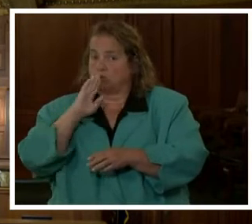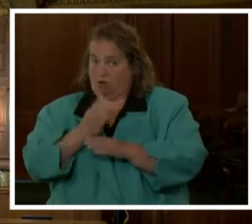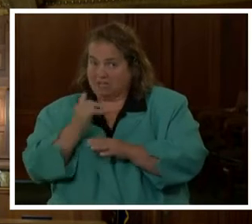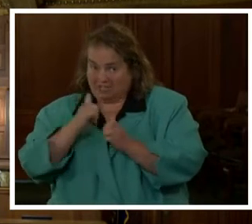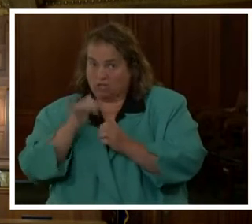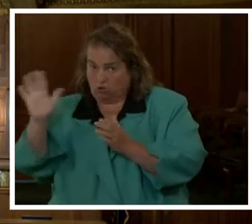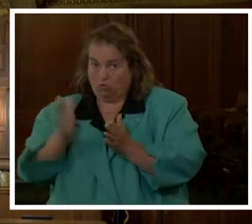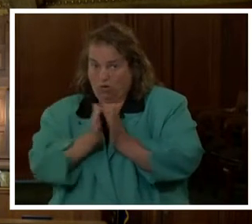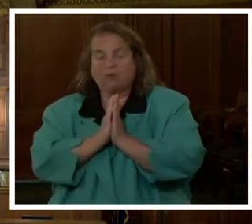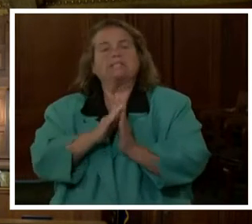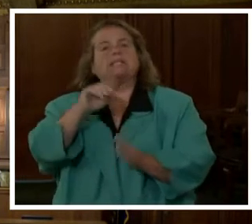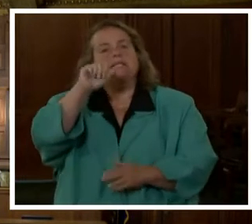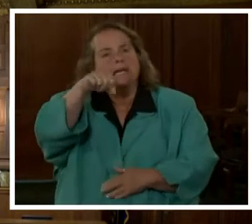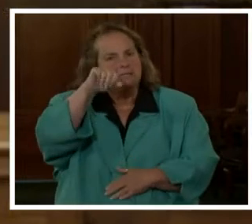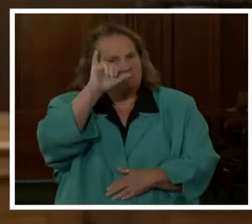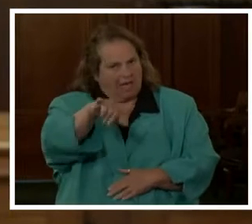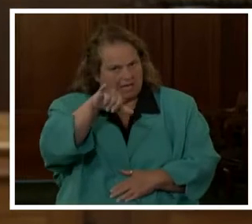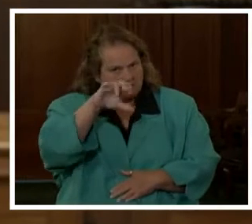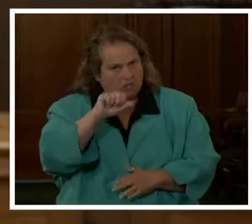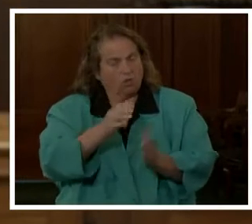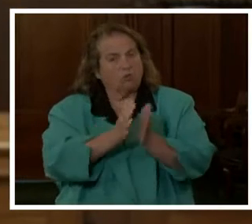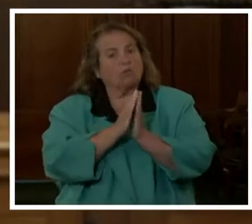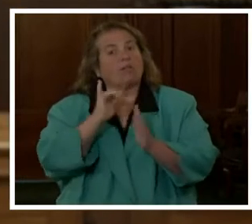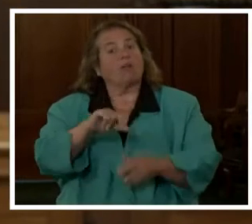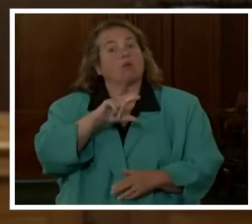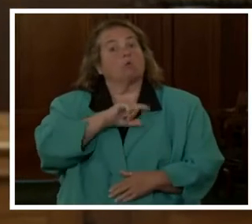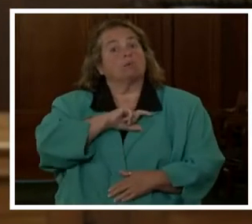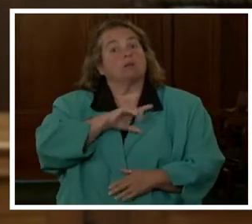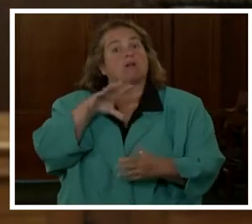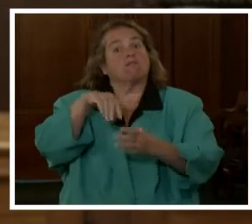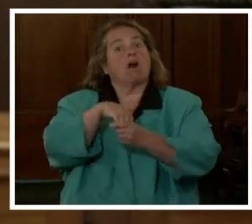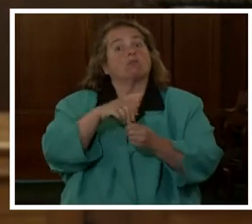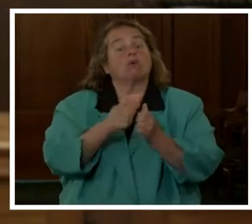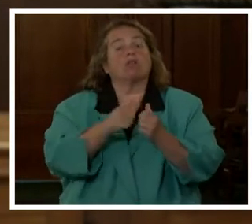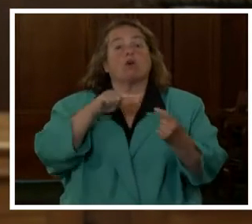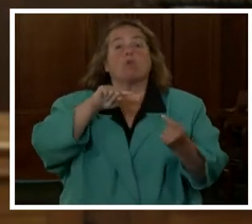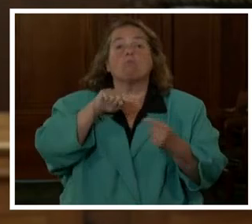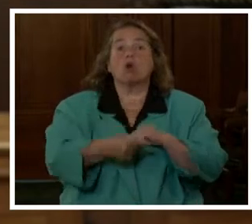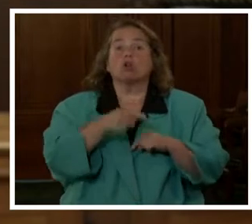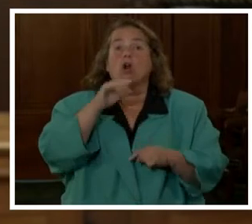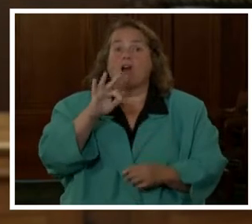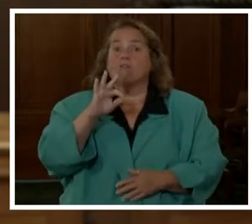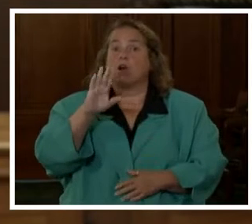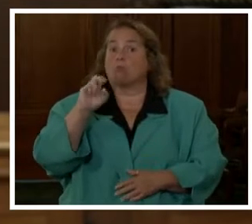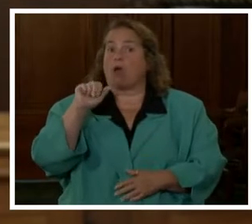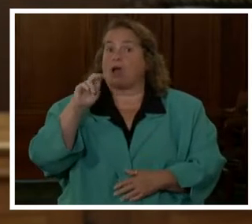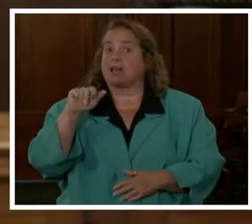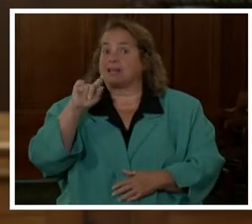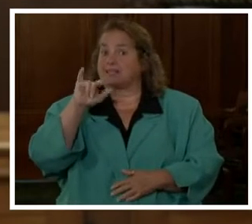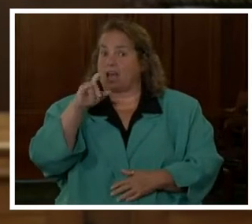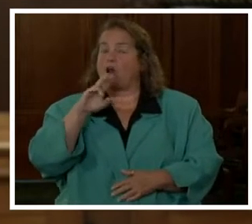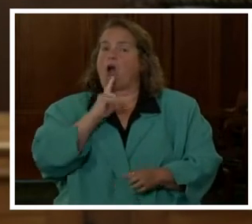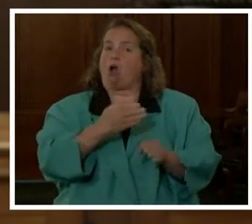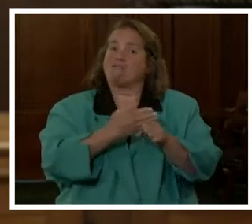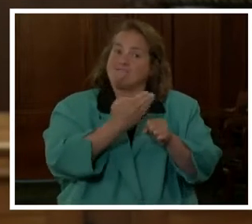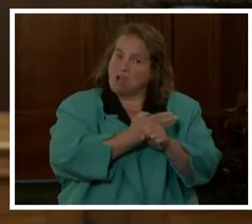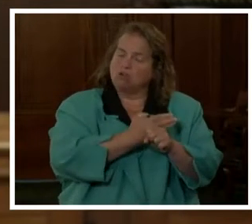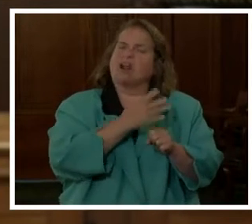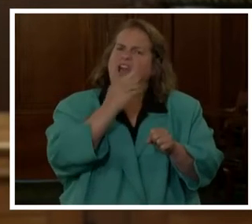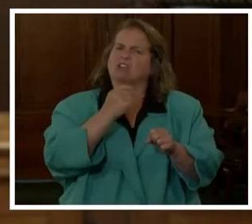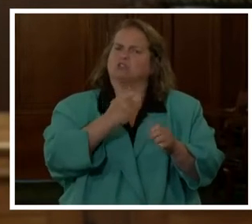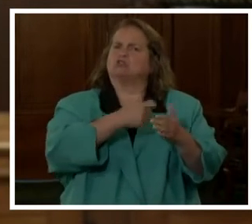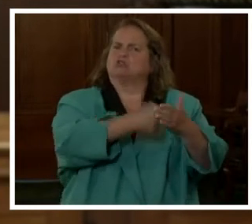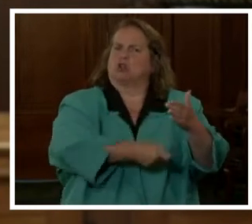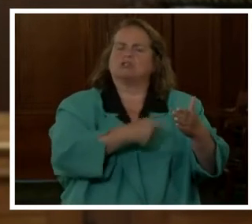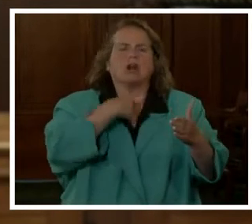Yes, that is the request that the police officers involved in the murder of Brianna Taylor are fired and ultimately charged. We